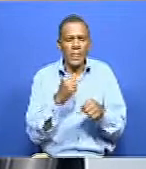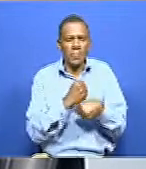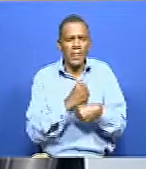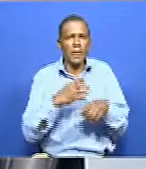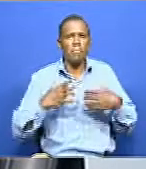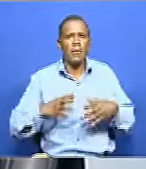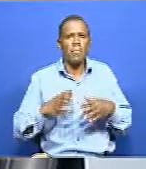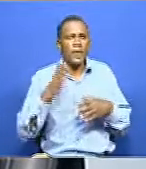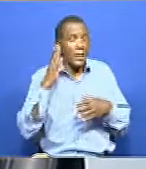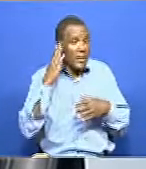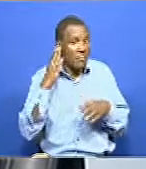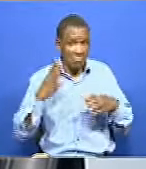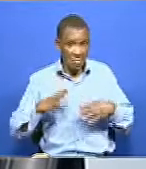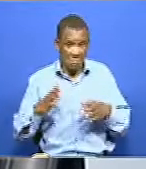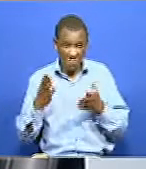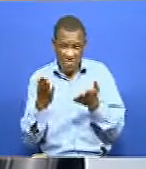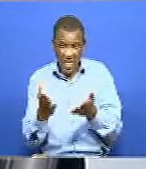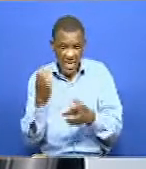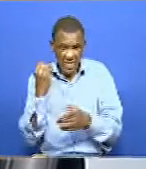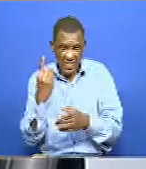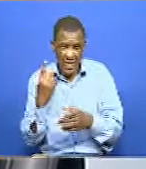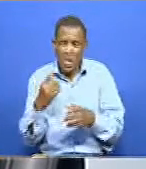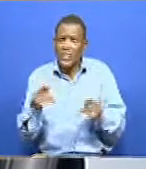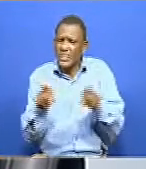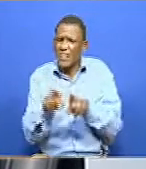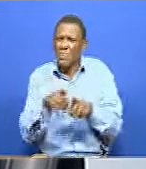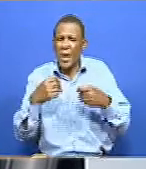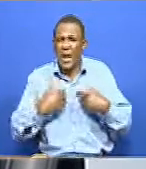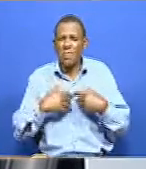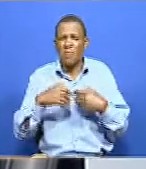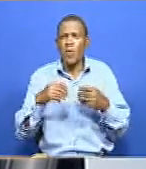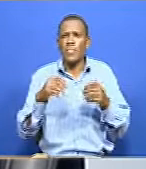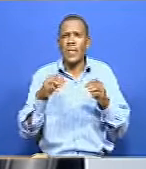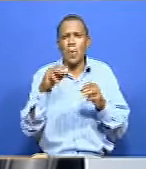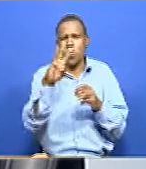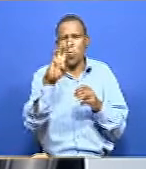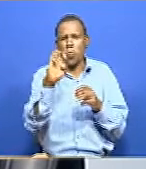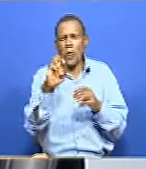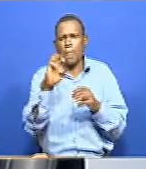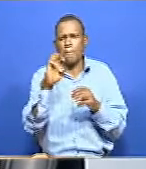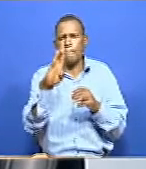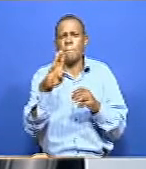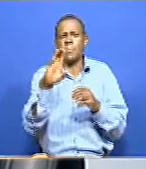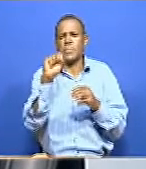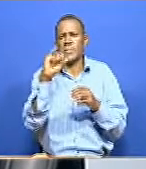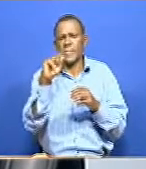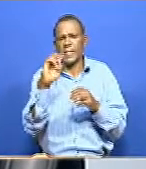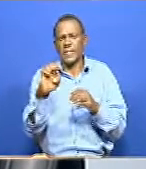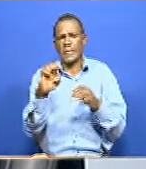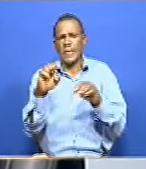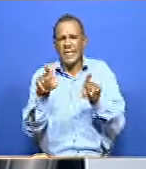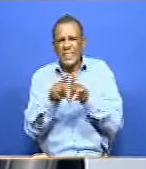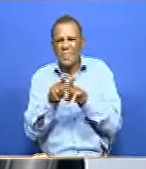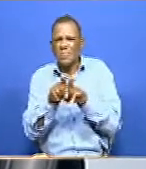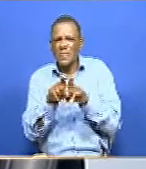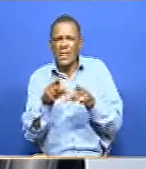platforms, know. We have a website. How can you make that specific website accessible? The thing is, when it comes to